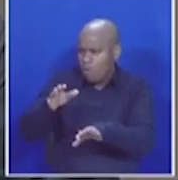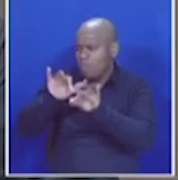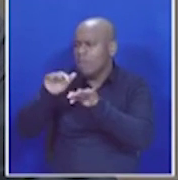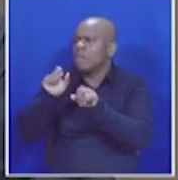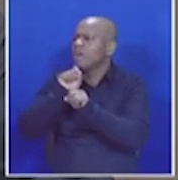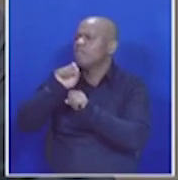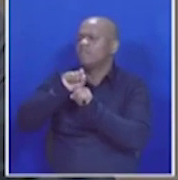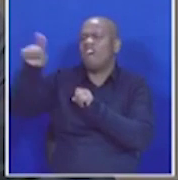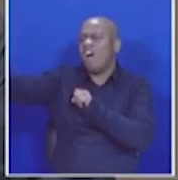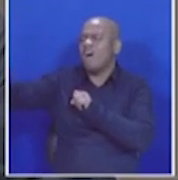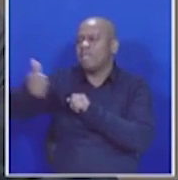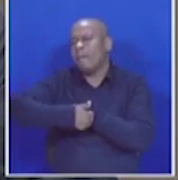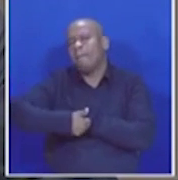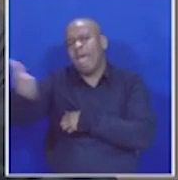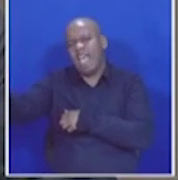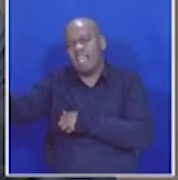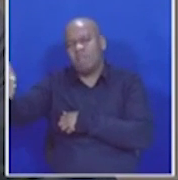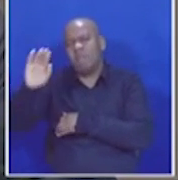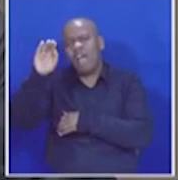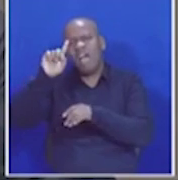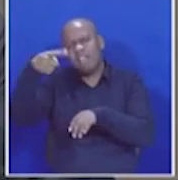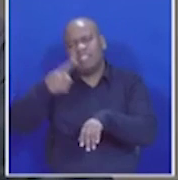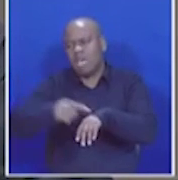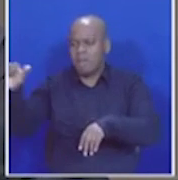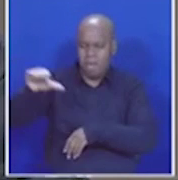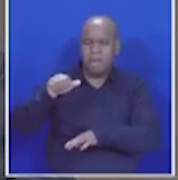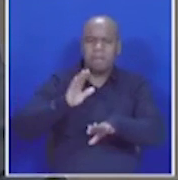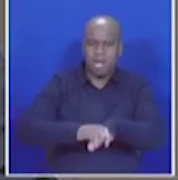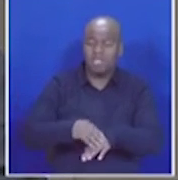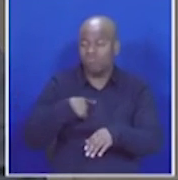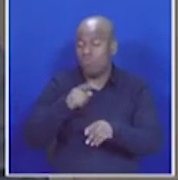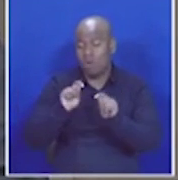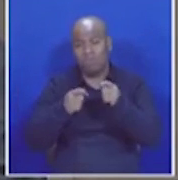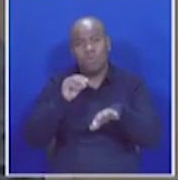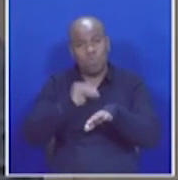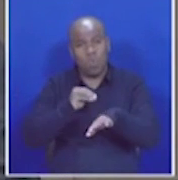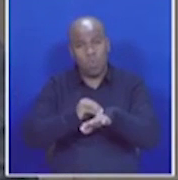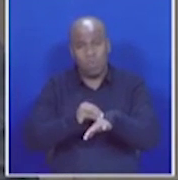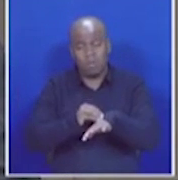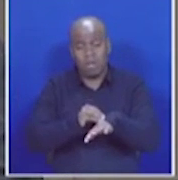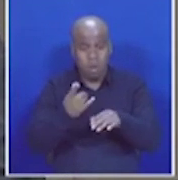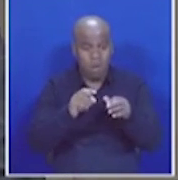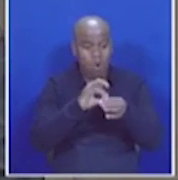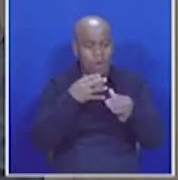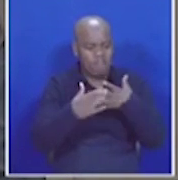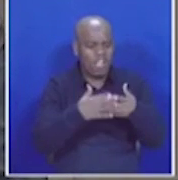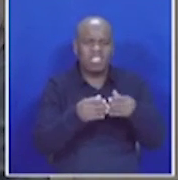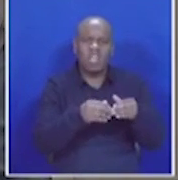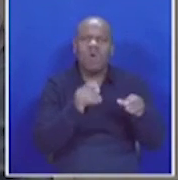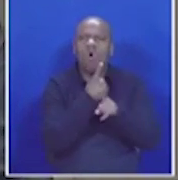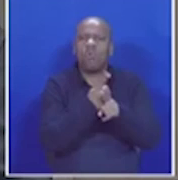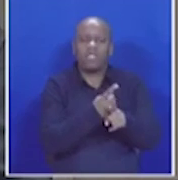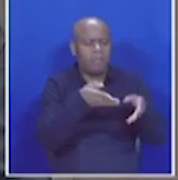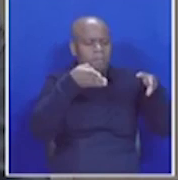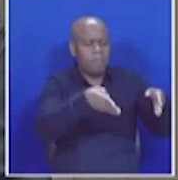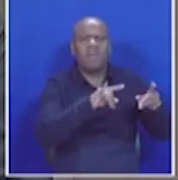come from far, usually the rural communities, as offices of the Department are located in towns and cities. Amongst